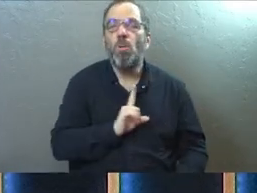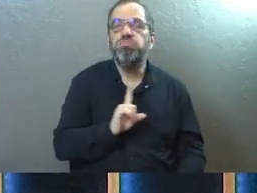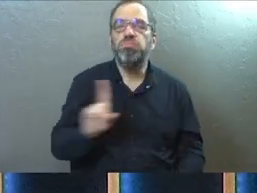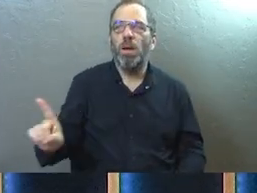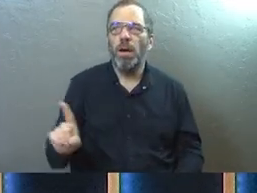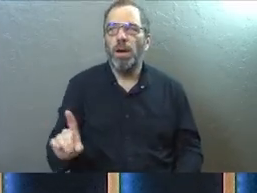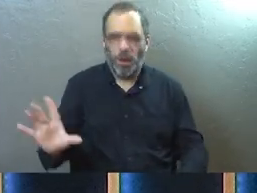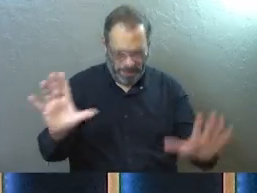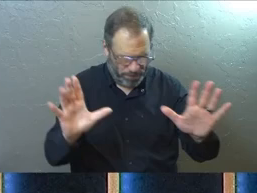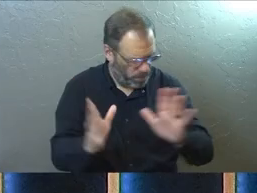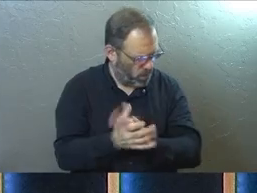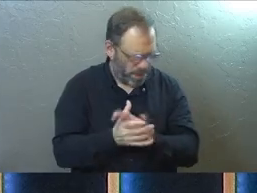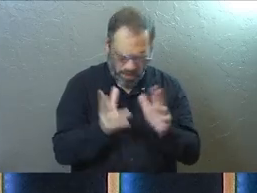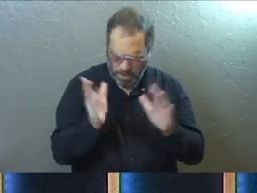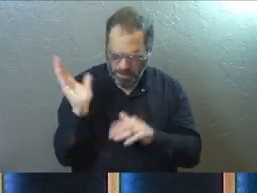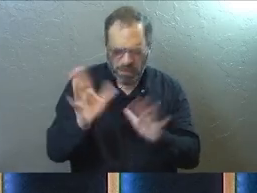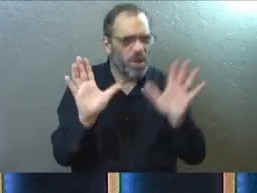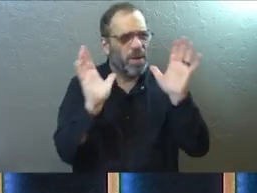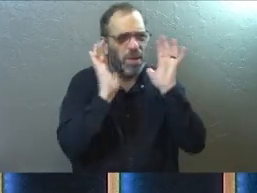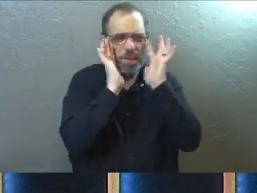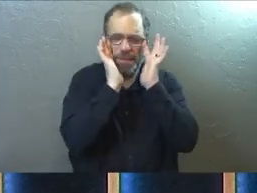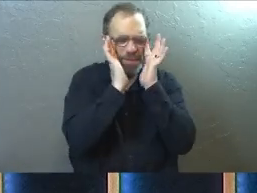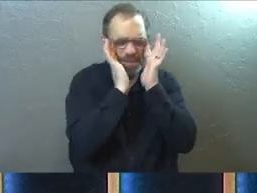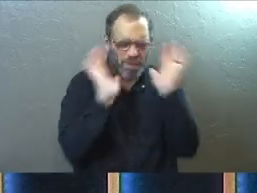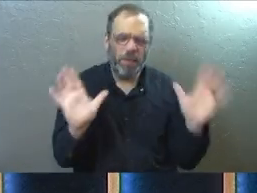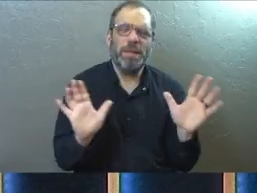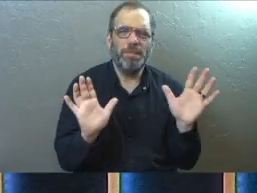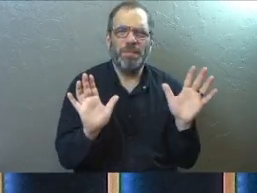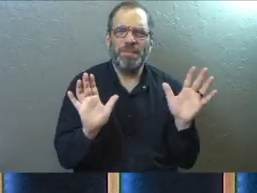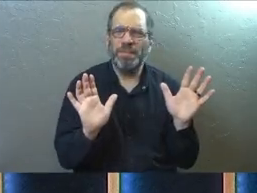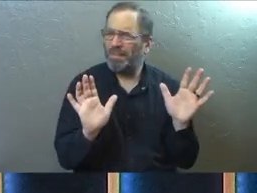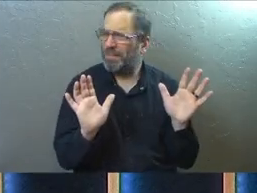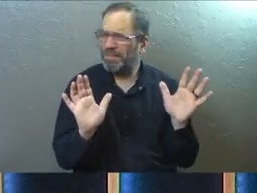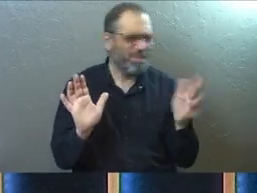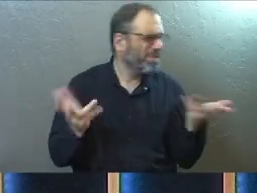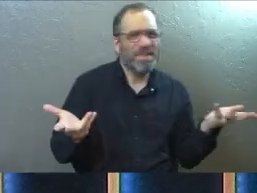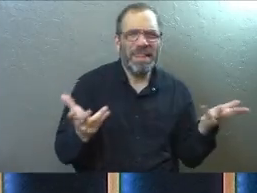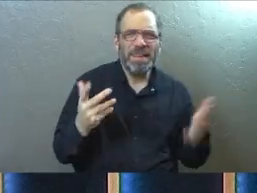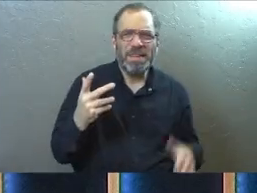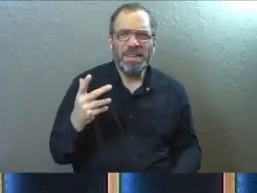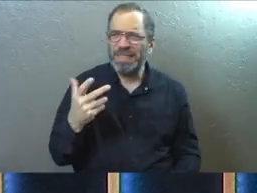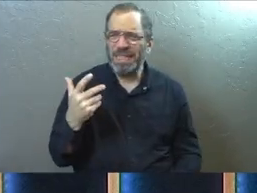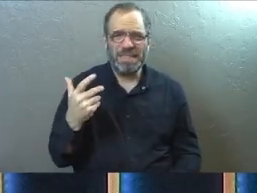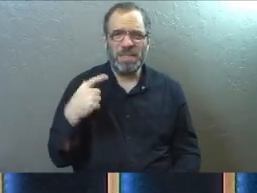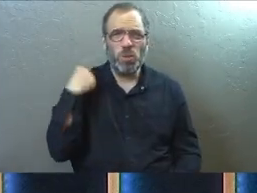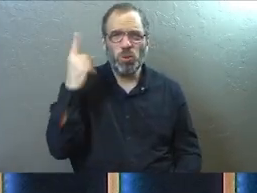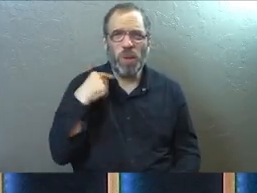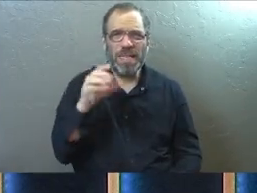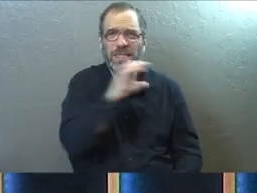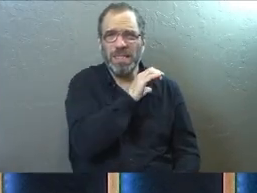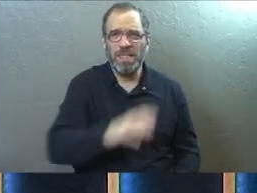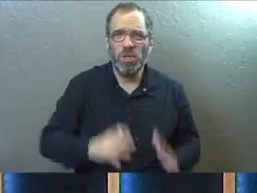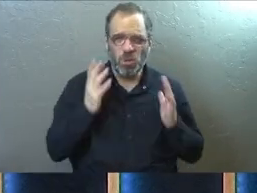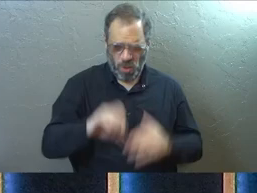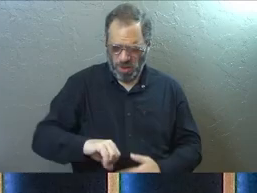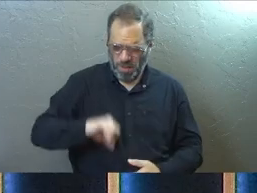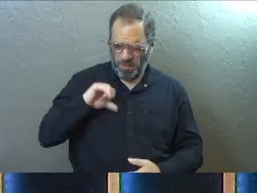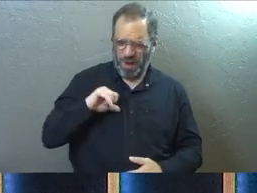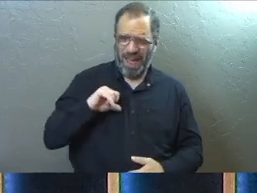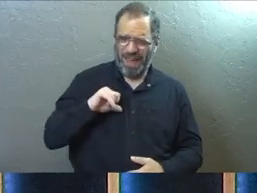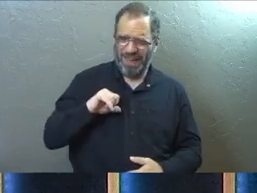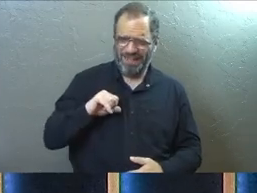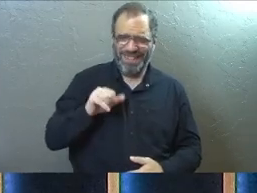Okay, so you're hearing this and you're like, come on. This is some kind of crazy Christian thing. Surely pride isn't this